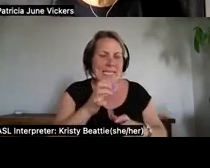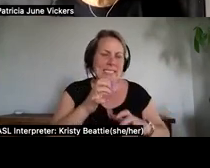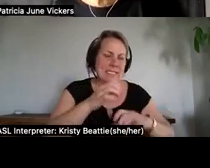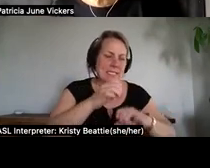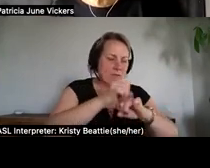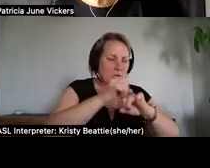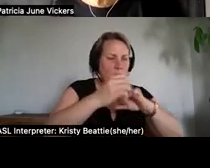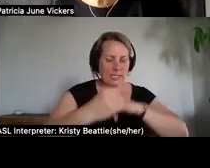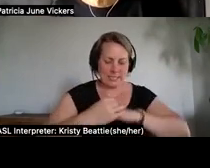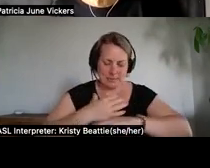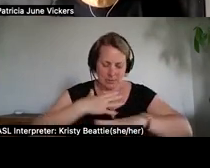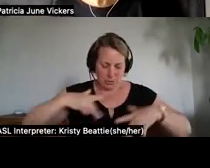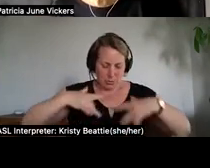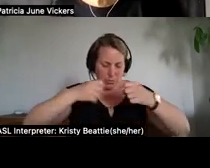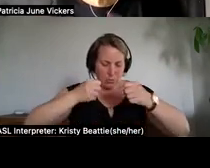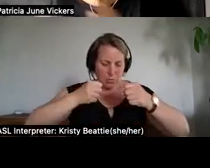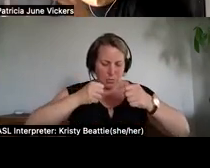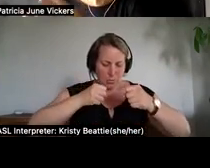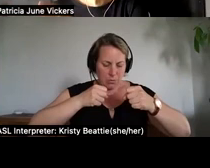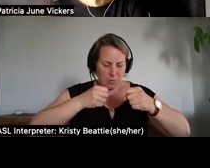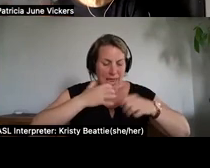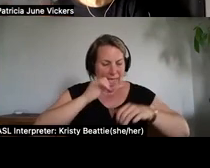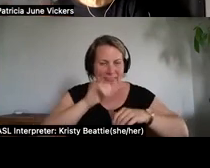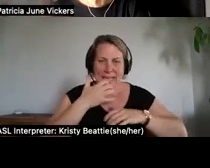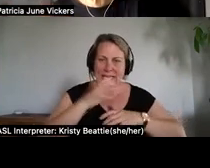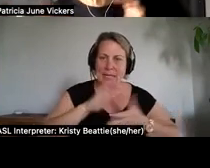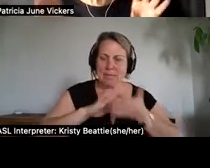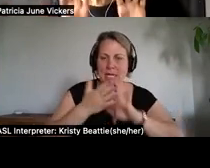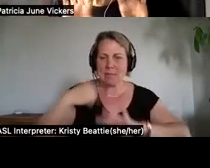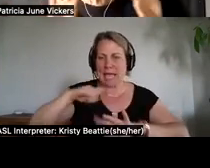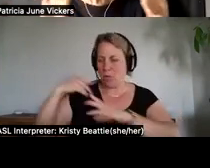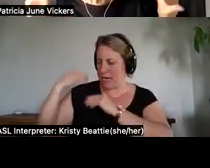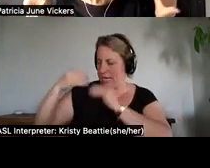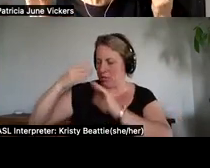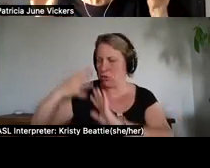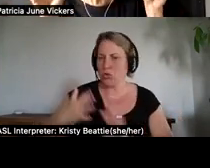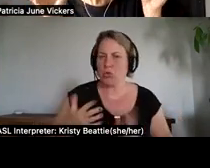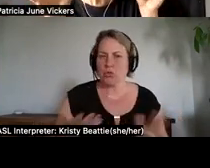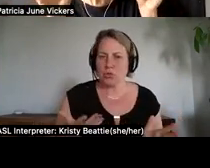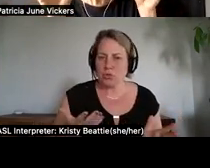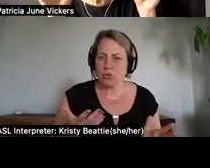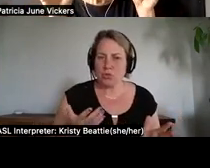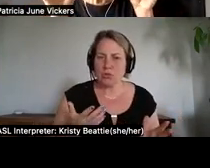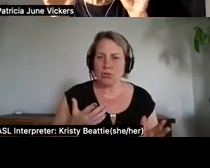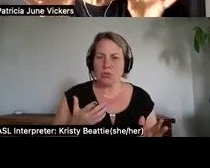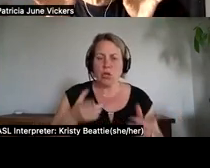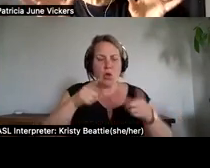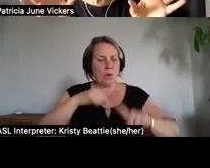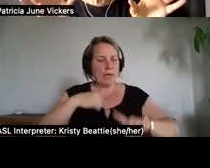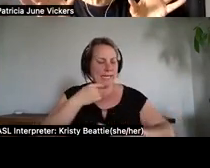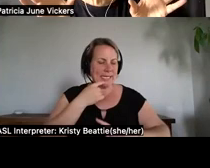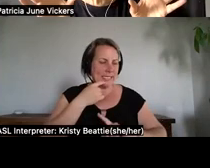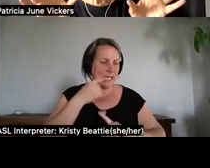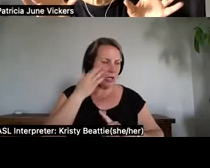become our ancestors so when i said to her that it seems like the they're two different